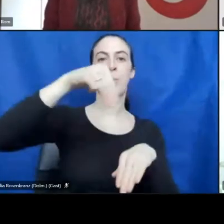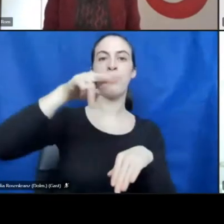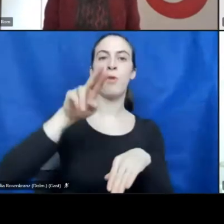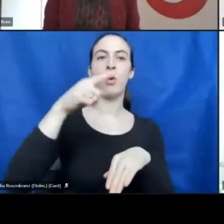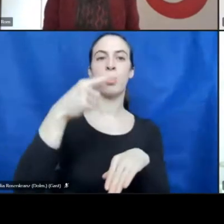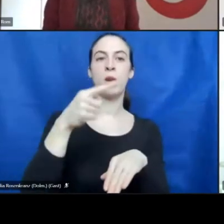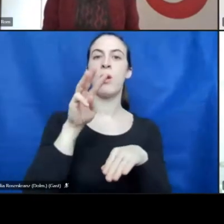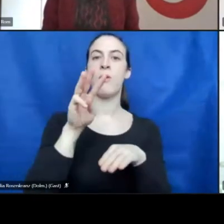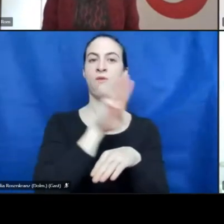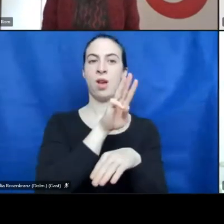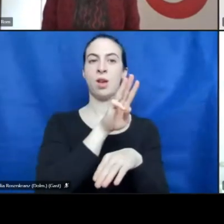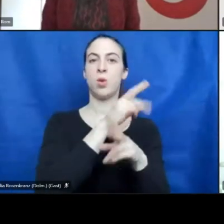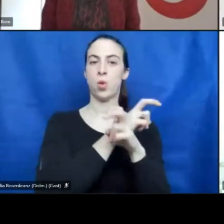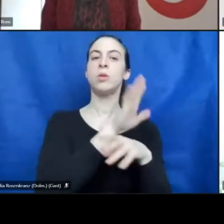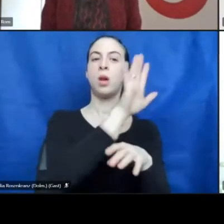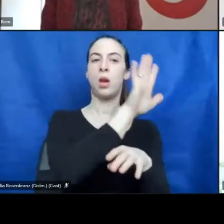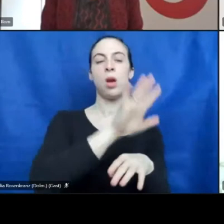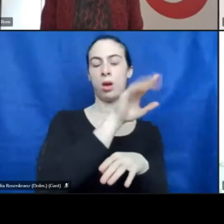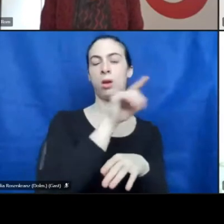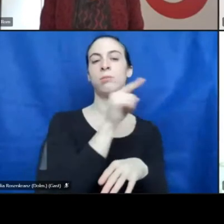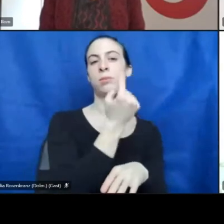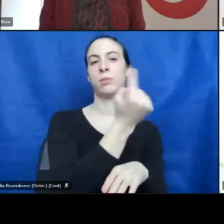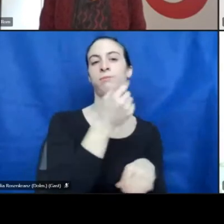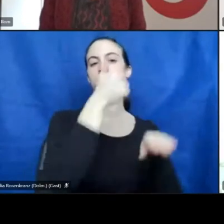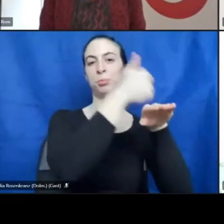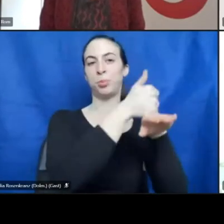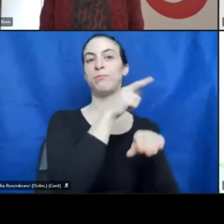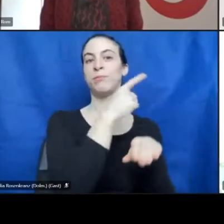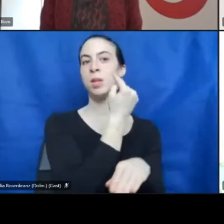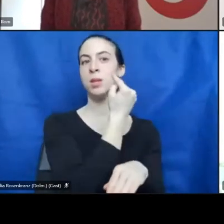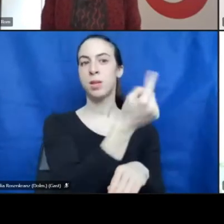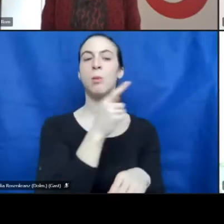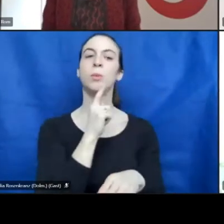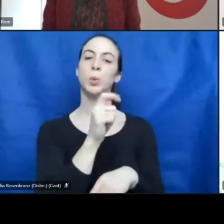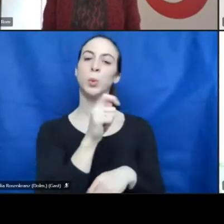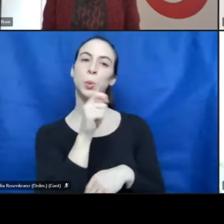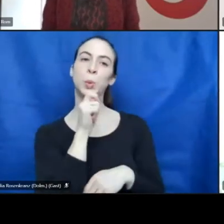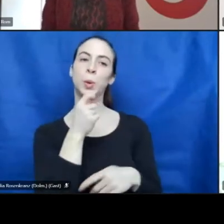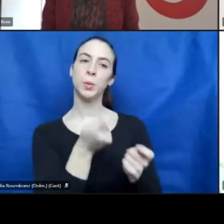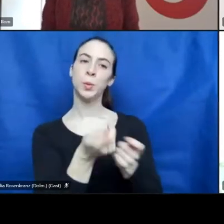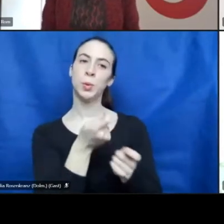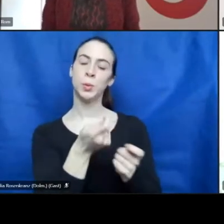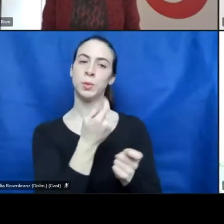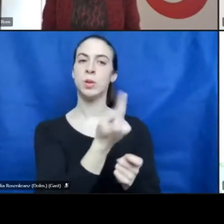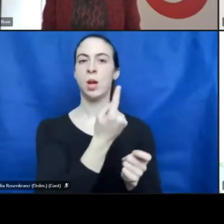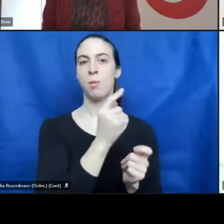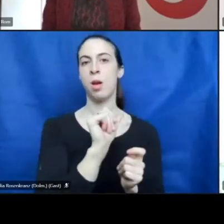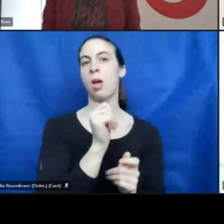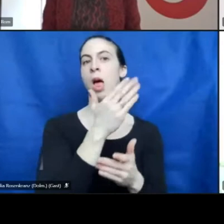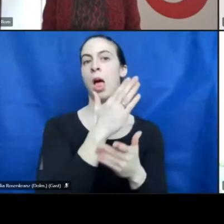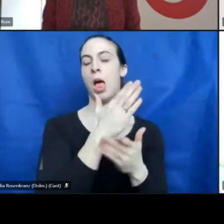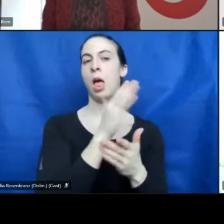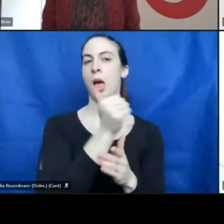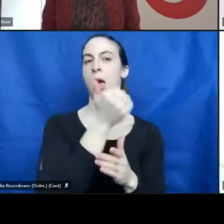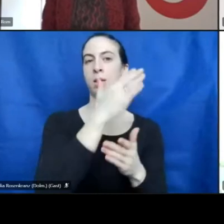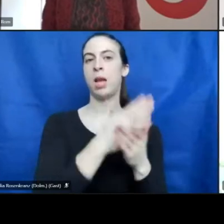of its tobacco stations. She will guide us through the first half time of our session and